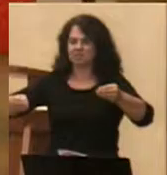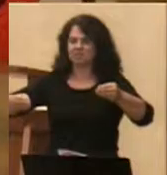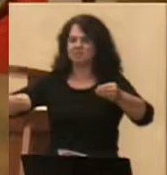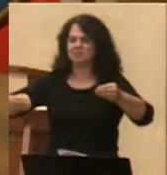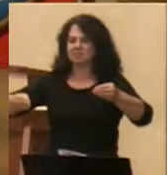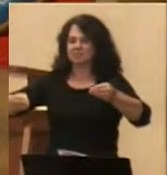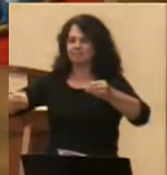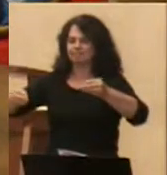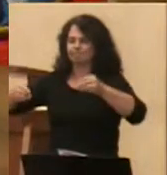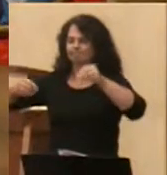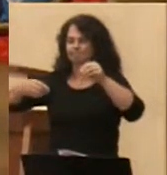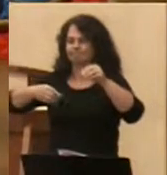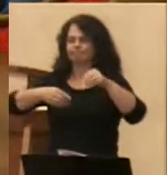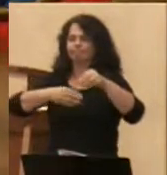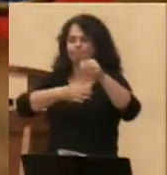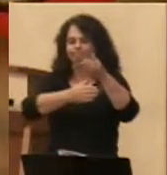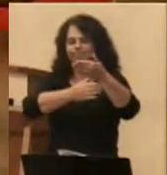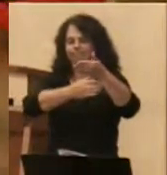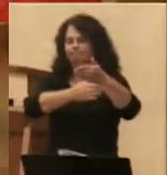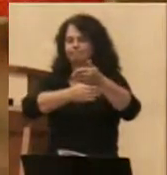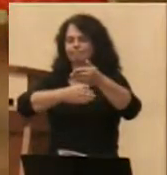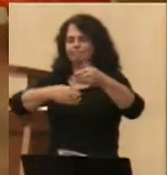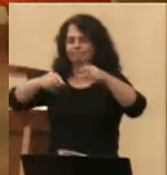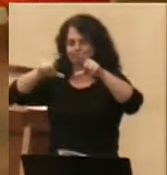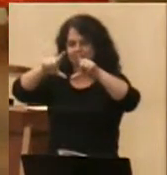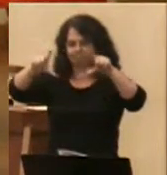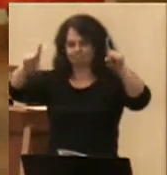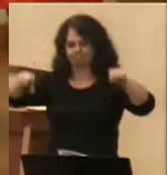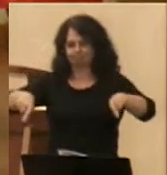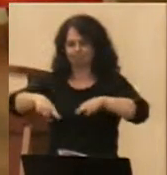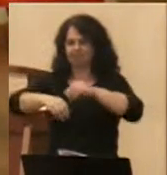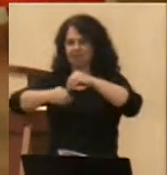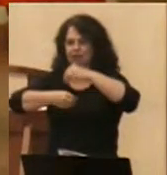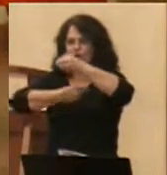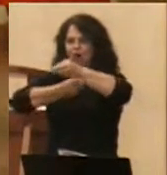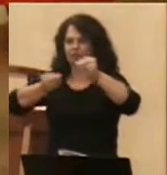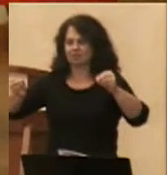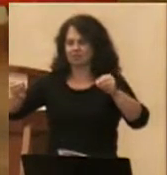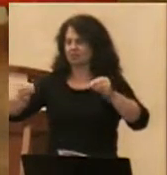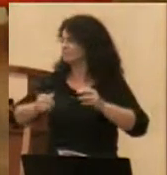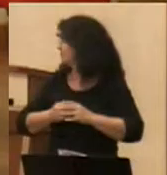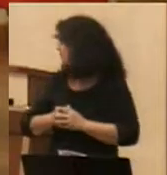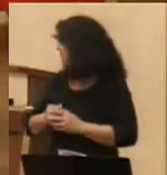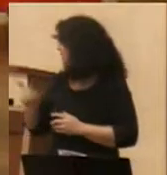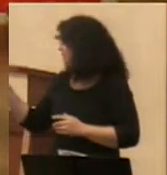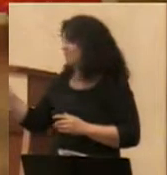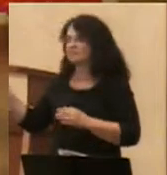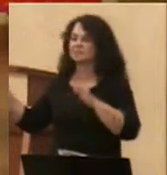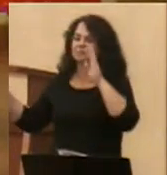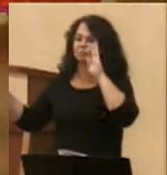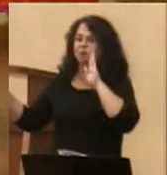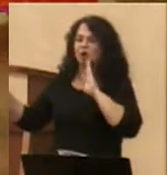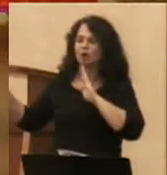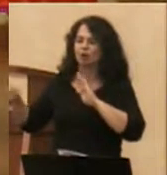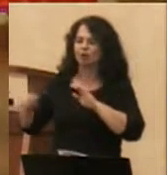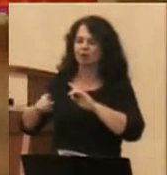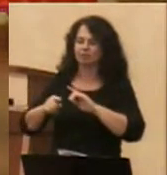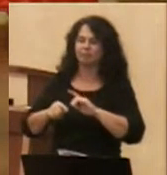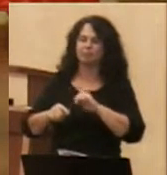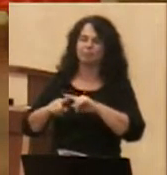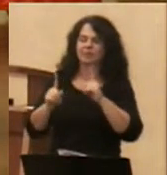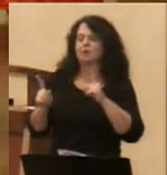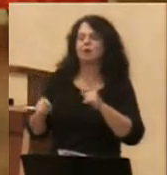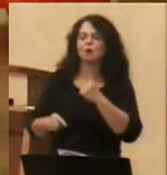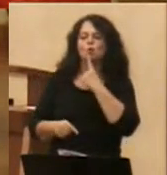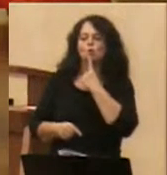Luther puts a lot into a black cross, although this one is brown, into a red heart,